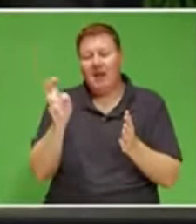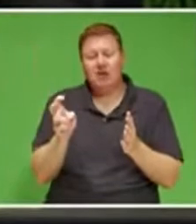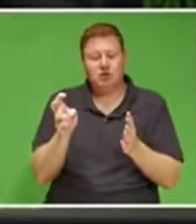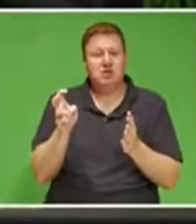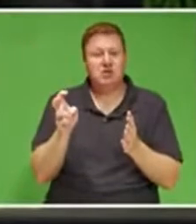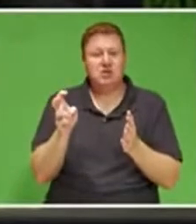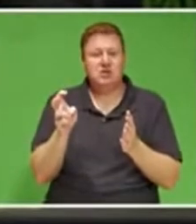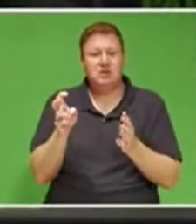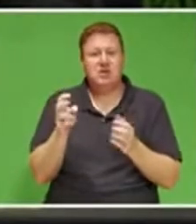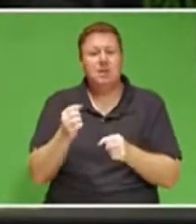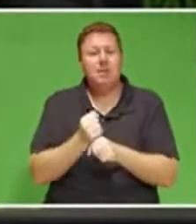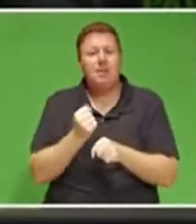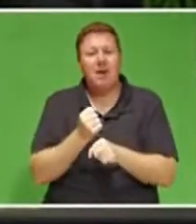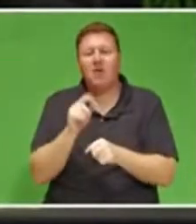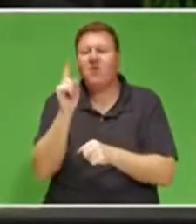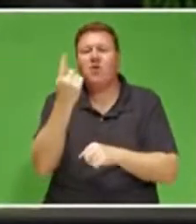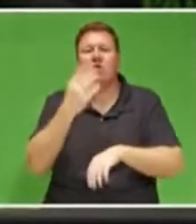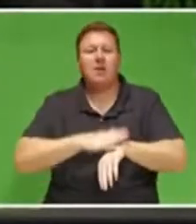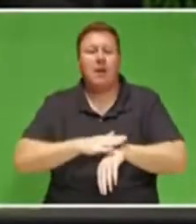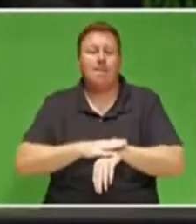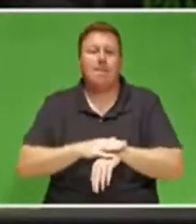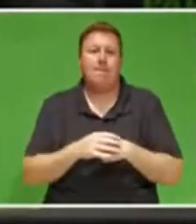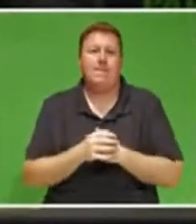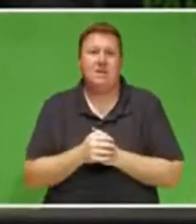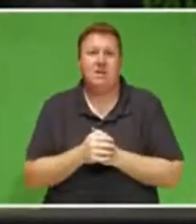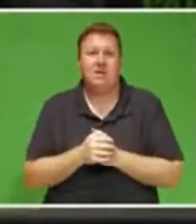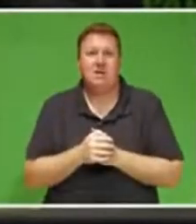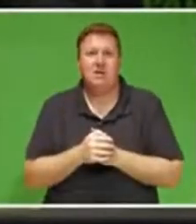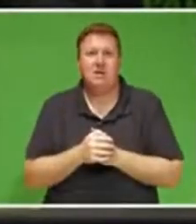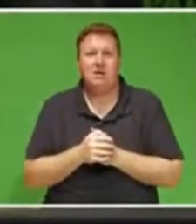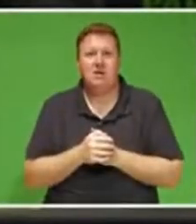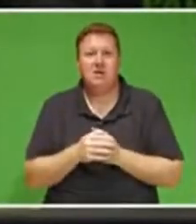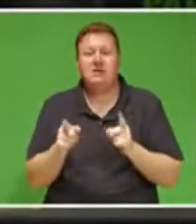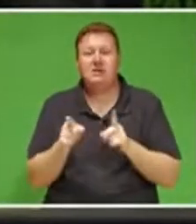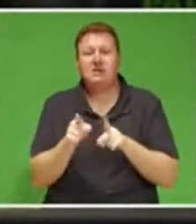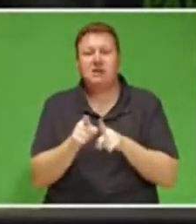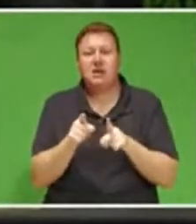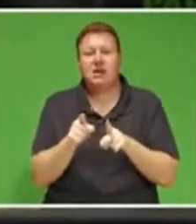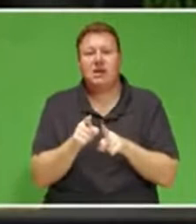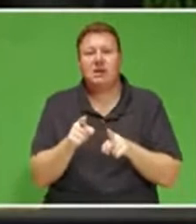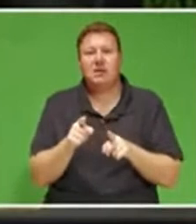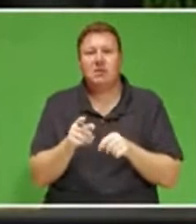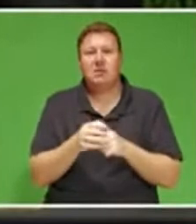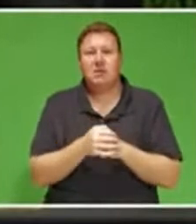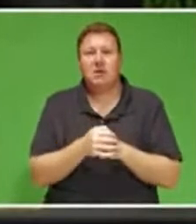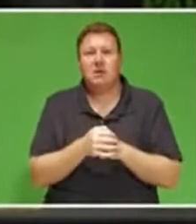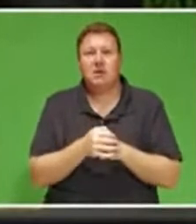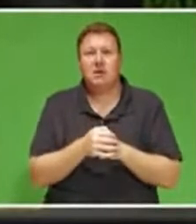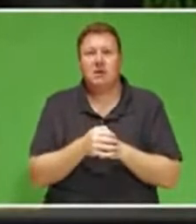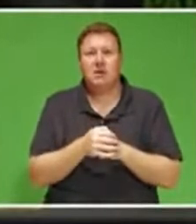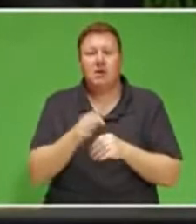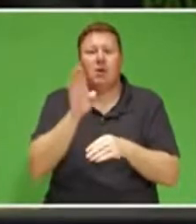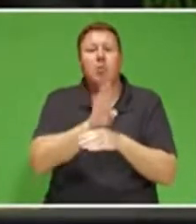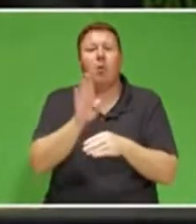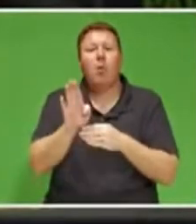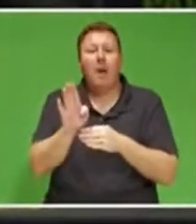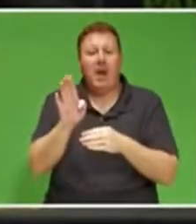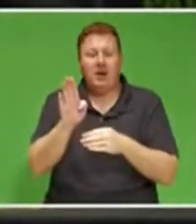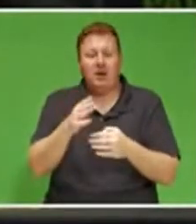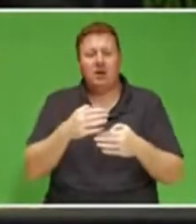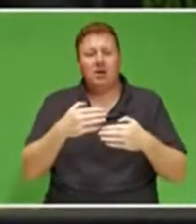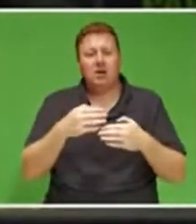for the first time and released spectrum to harness the potential of the digital era.